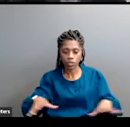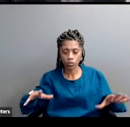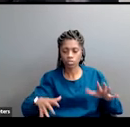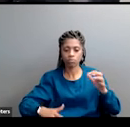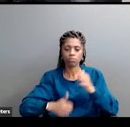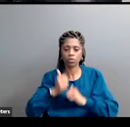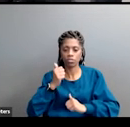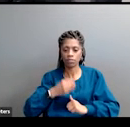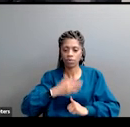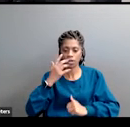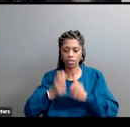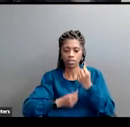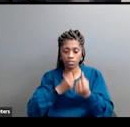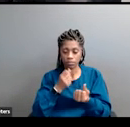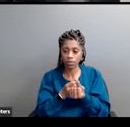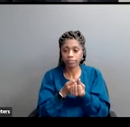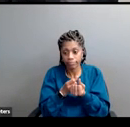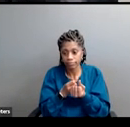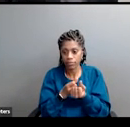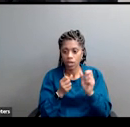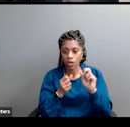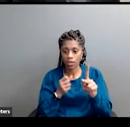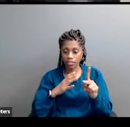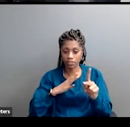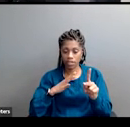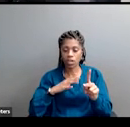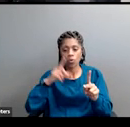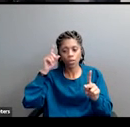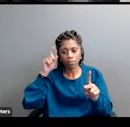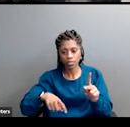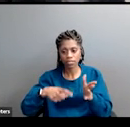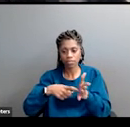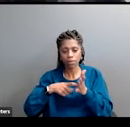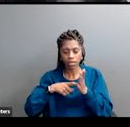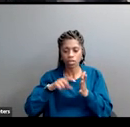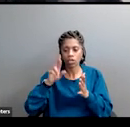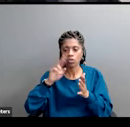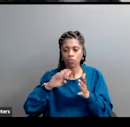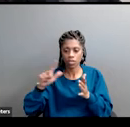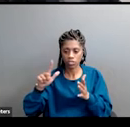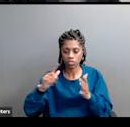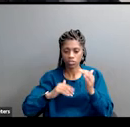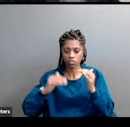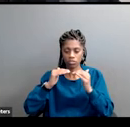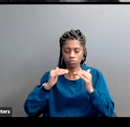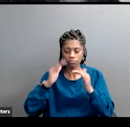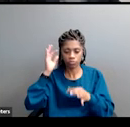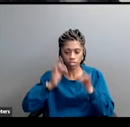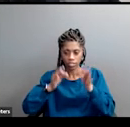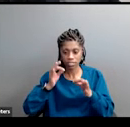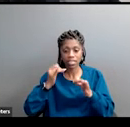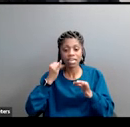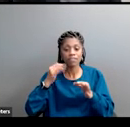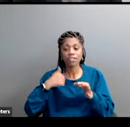situation we're in. We must demand racial justice, even if this alienates the majority of white folks.